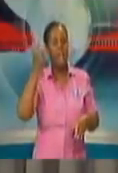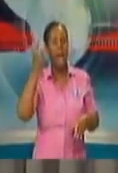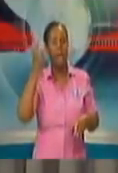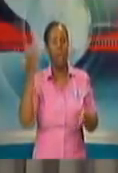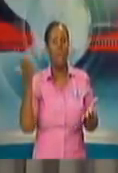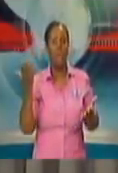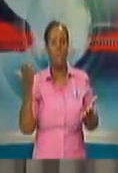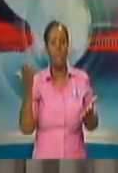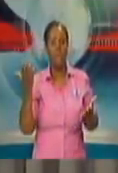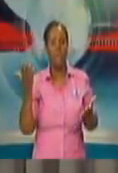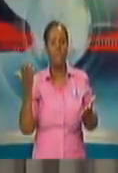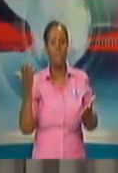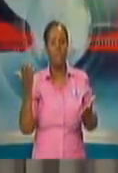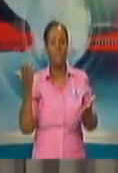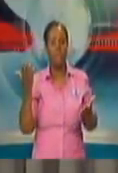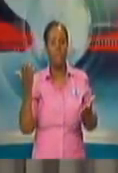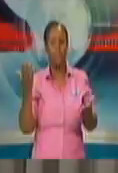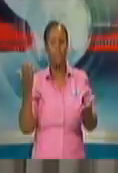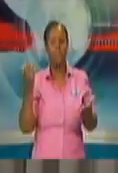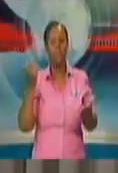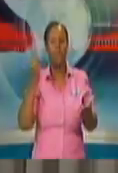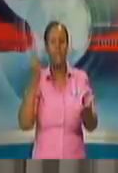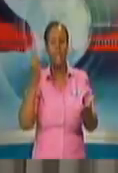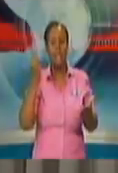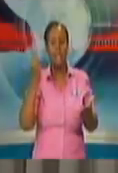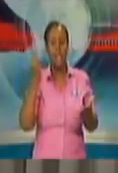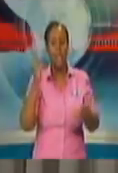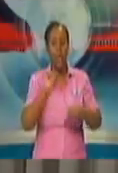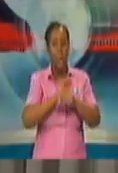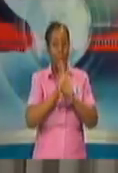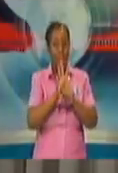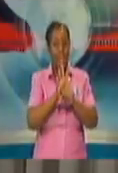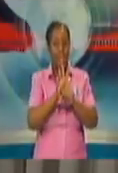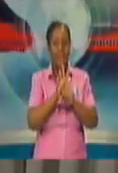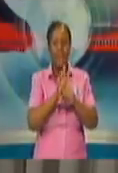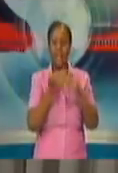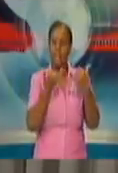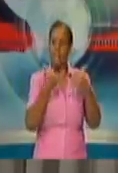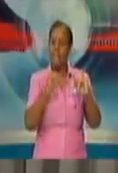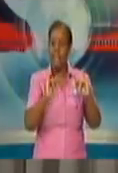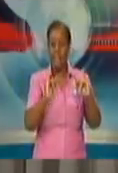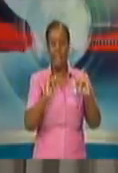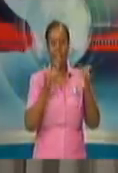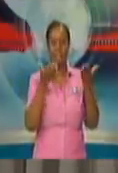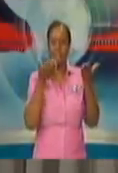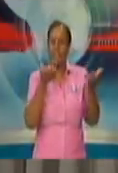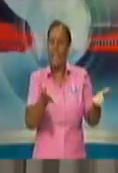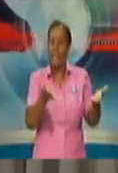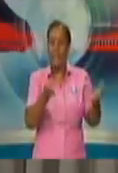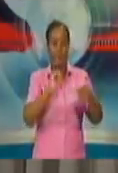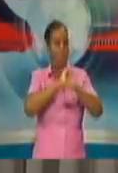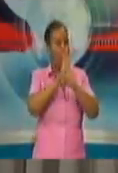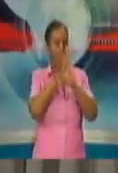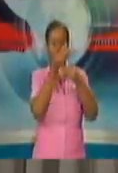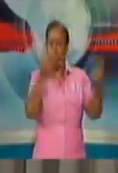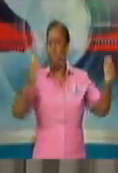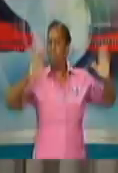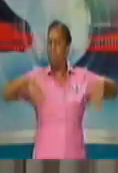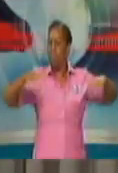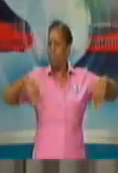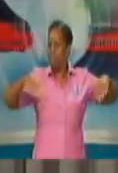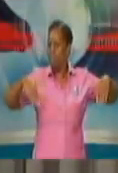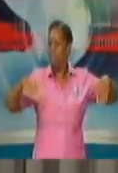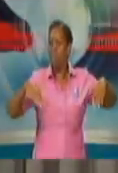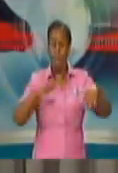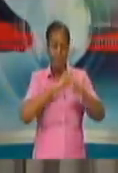and the inherent continuing threat to human lives and to our safety. So that it is important that